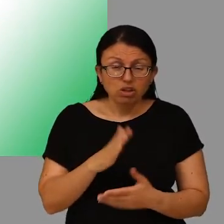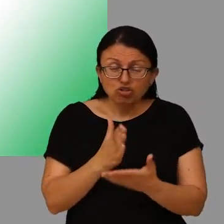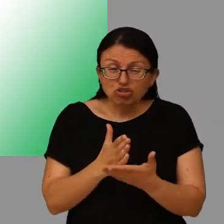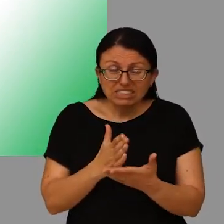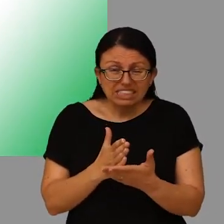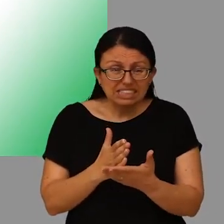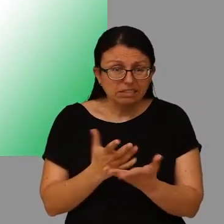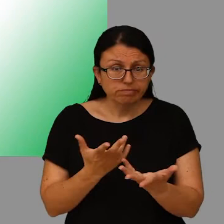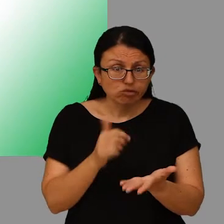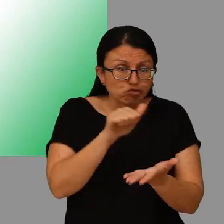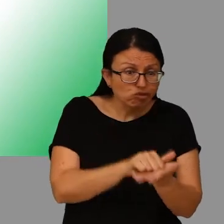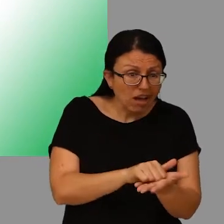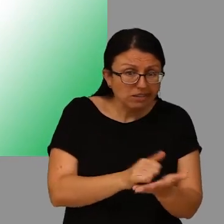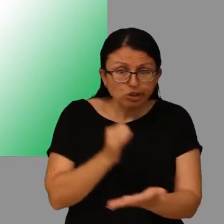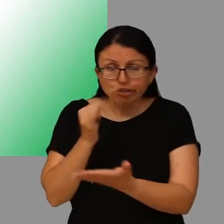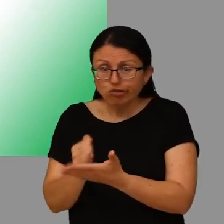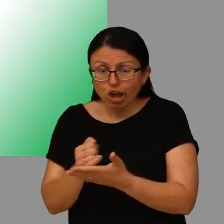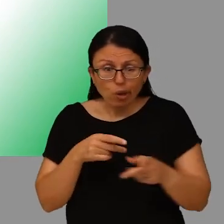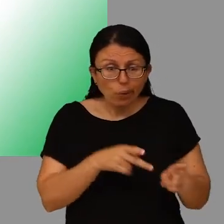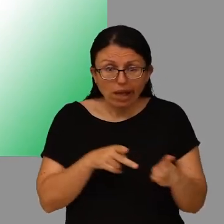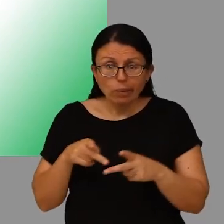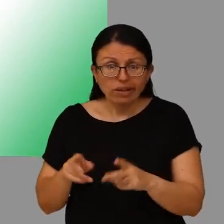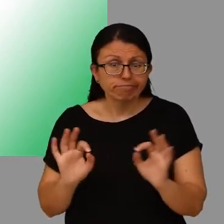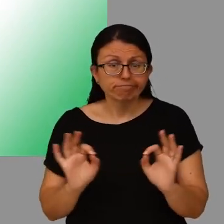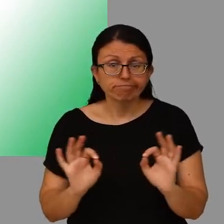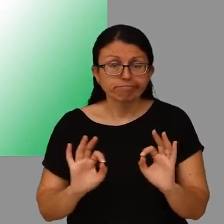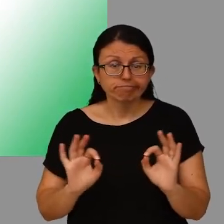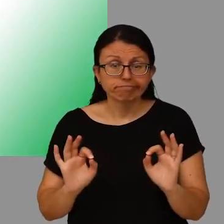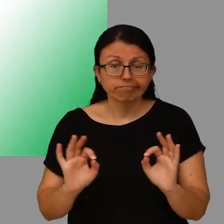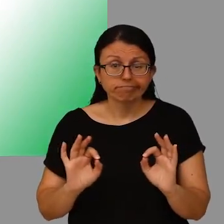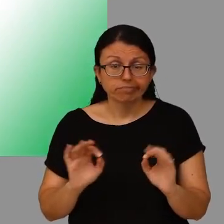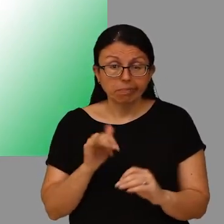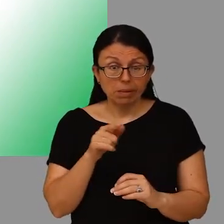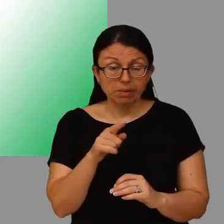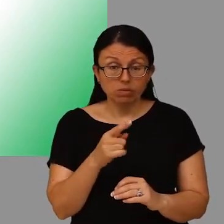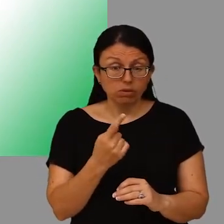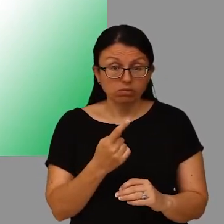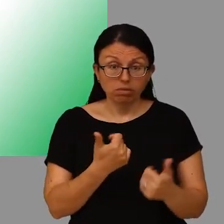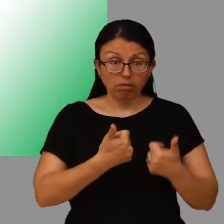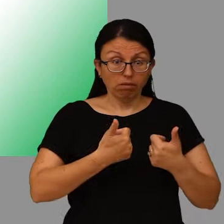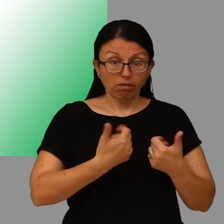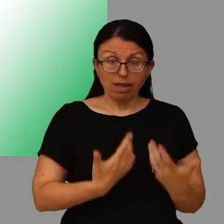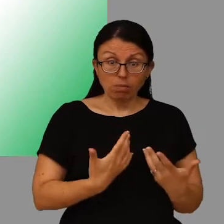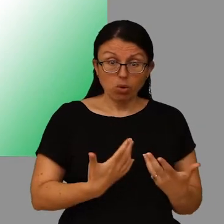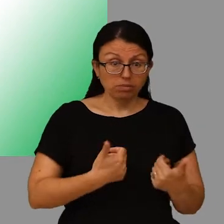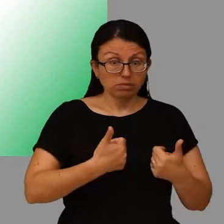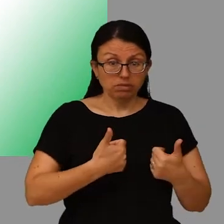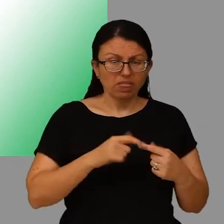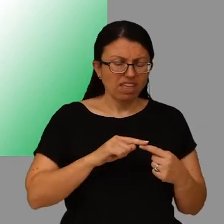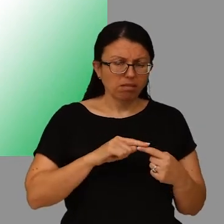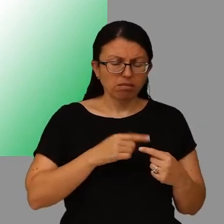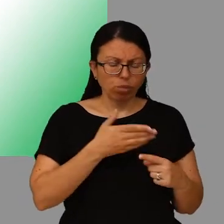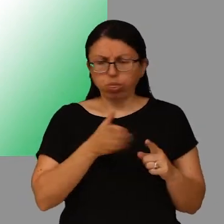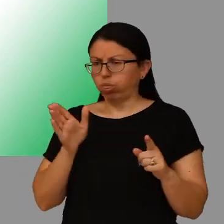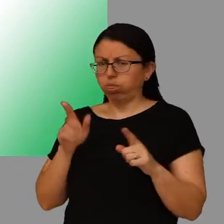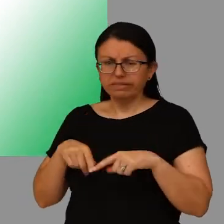is no right or wrong way about this and it's perfectly natural to go from feeling okay one minute to the depths of despair